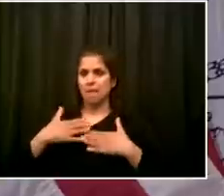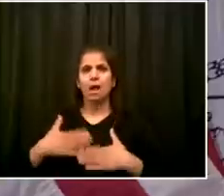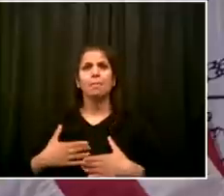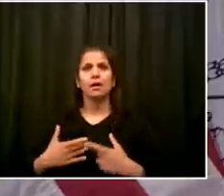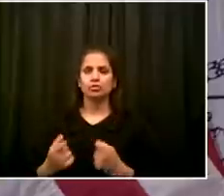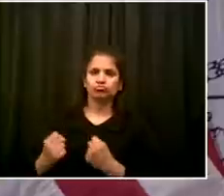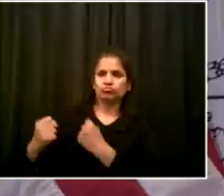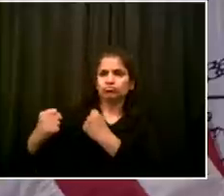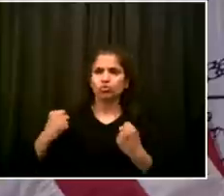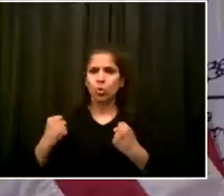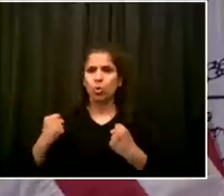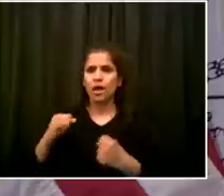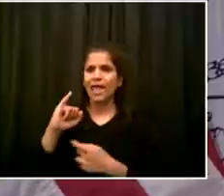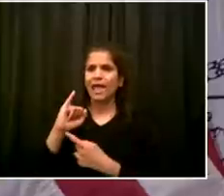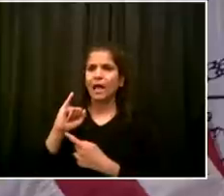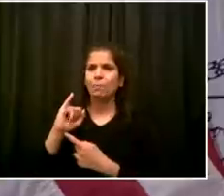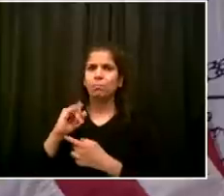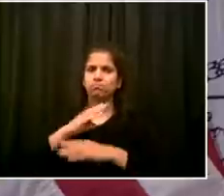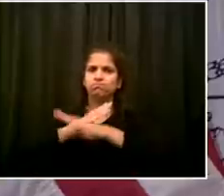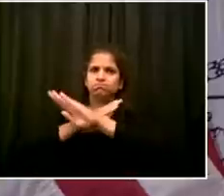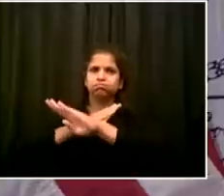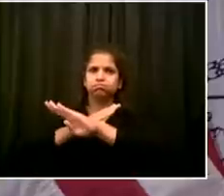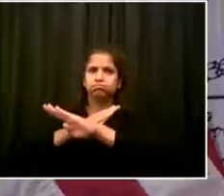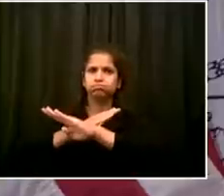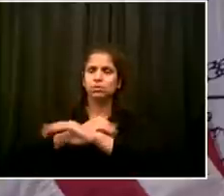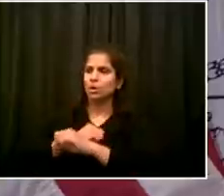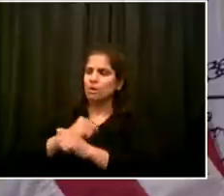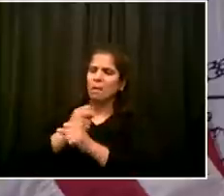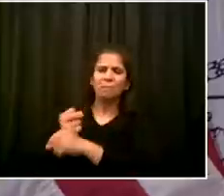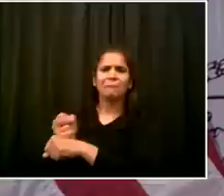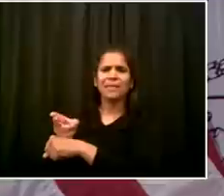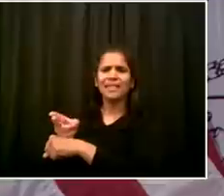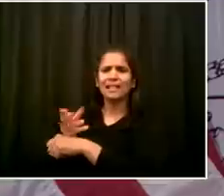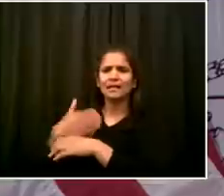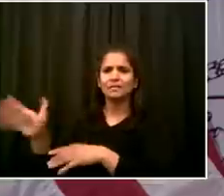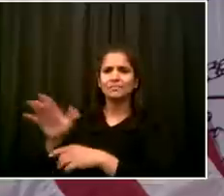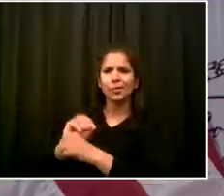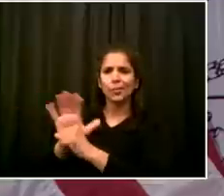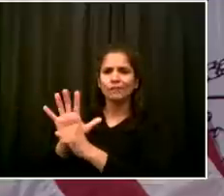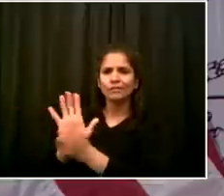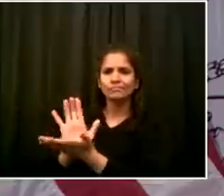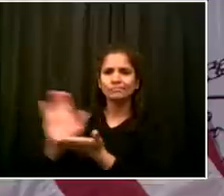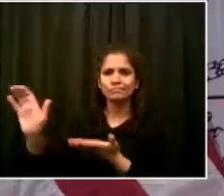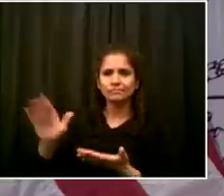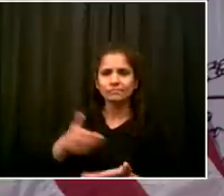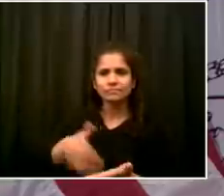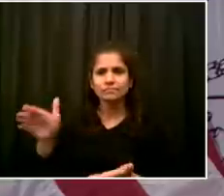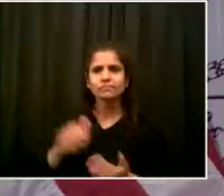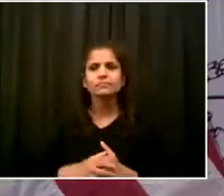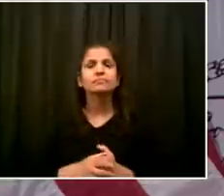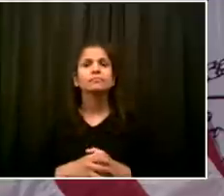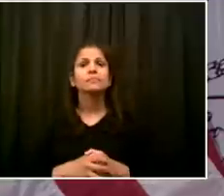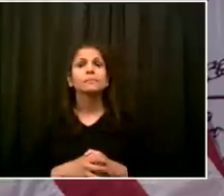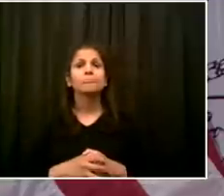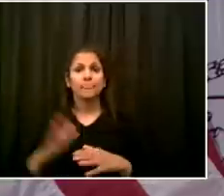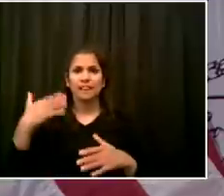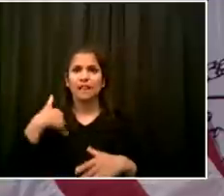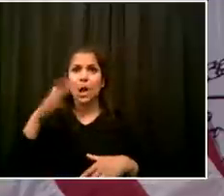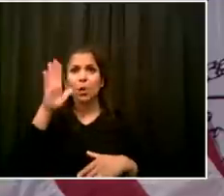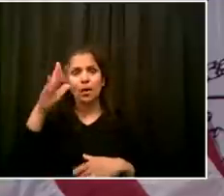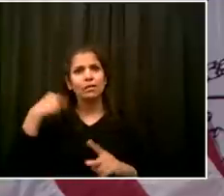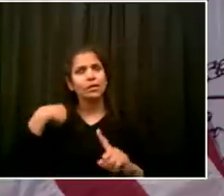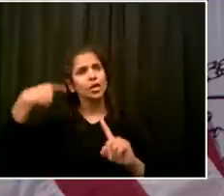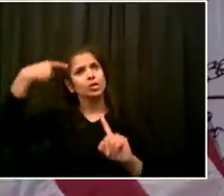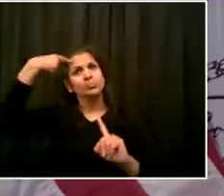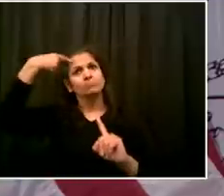because it suggests if you were exposed again that you could overcome it again. We don't know. I've had this conversation with our